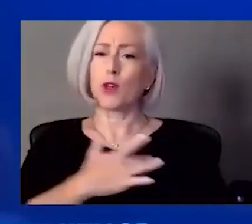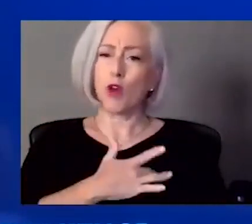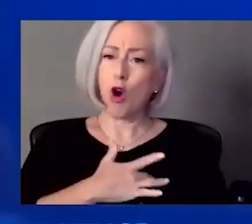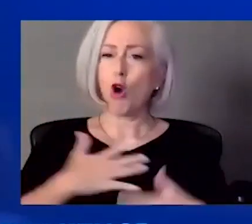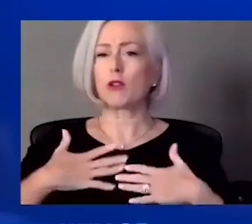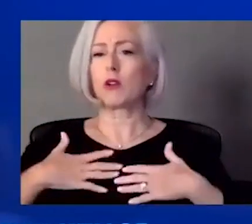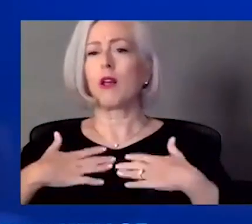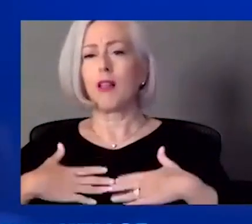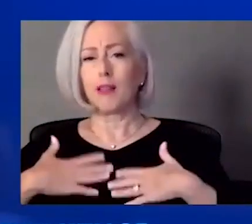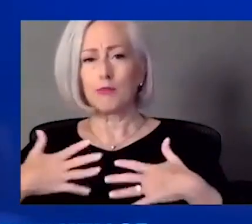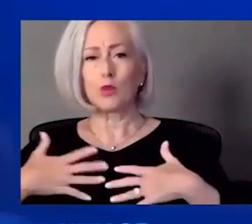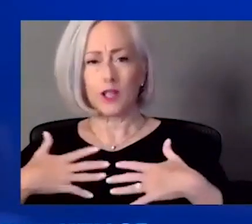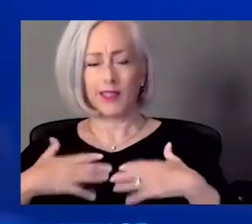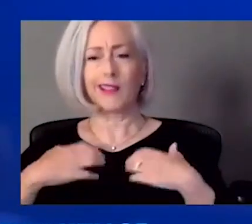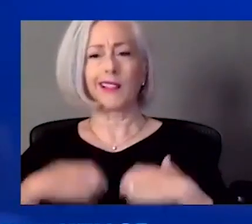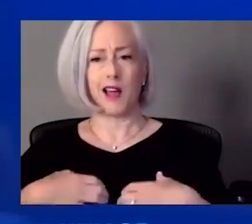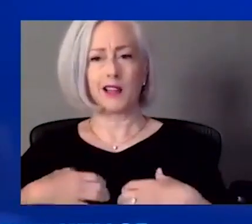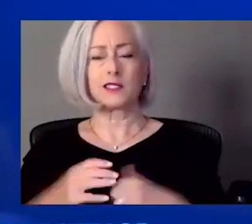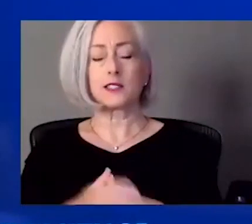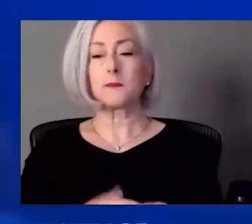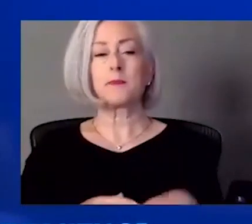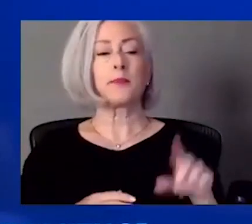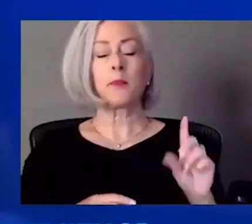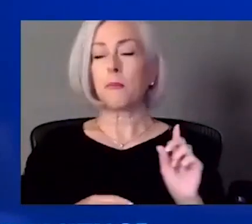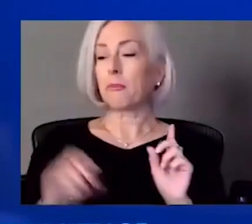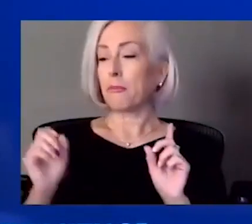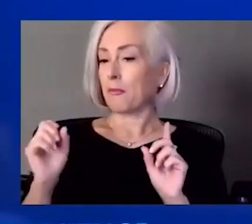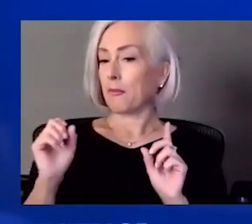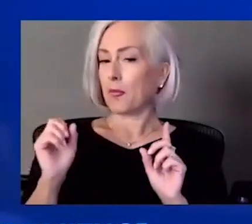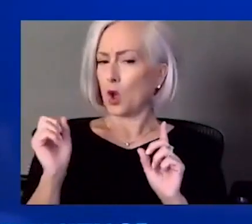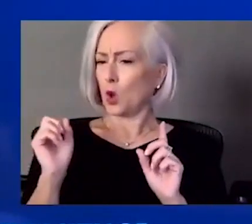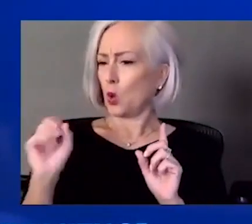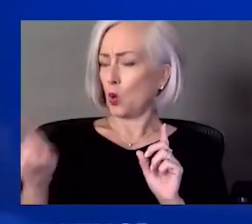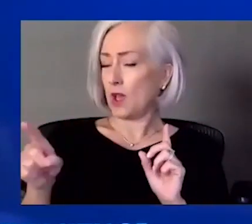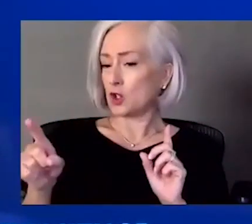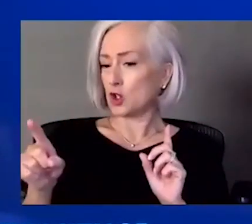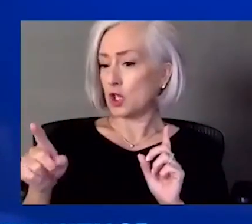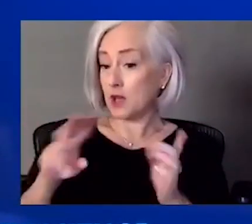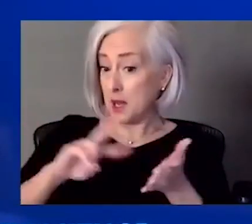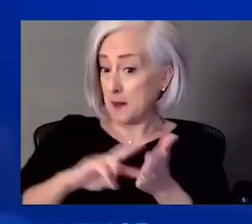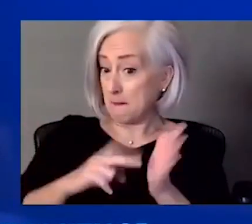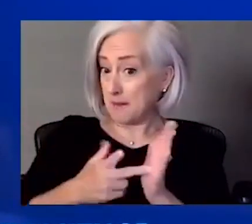before we jump. a question on that. Did that just mean then that maybe their vaccine